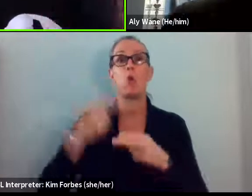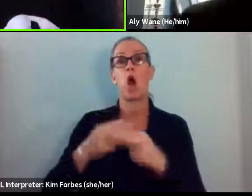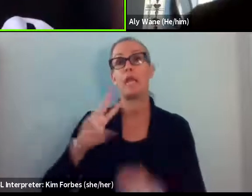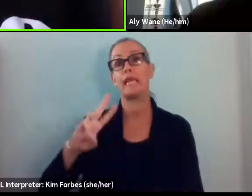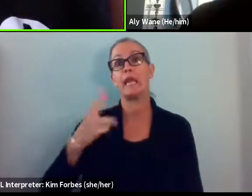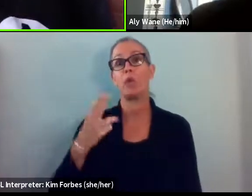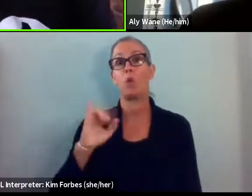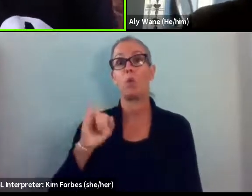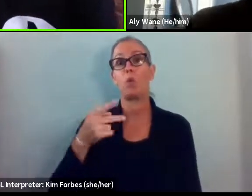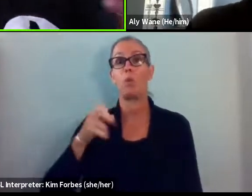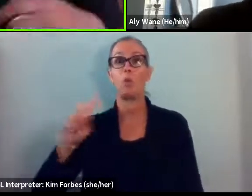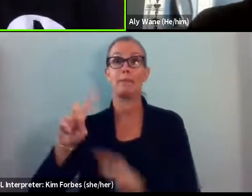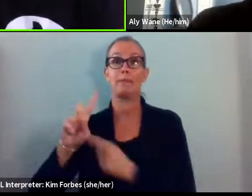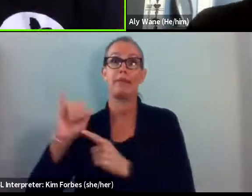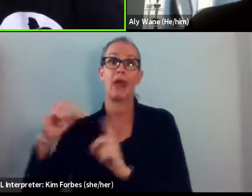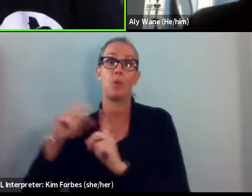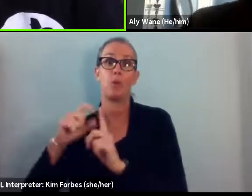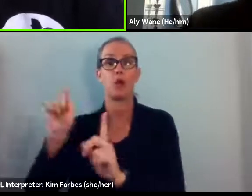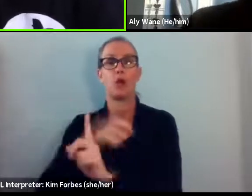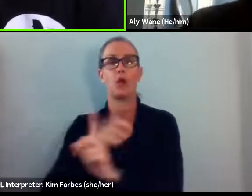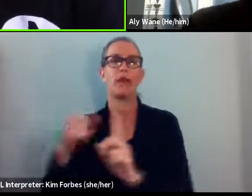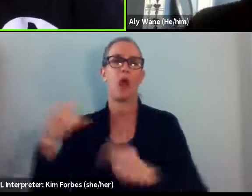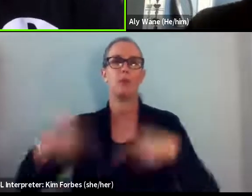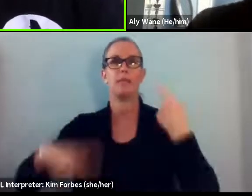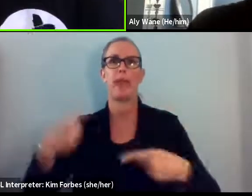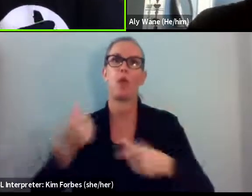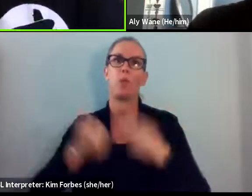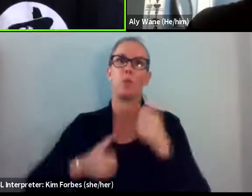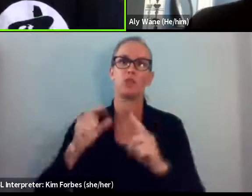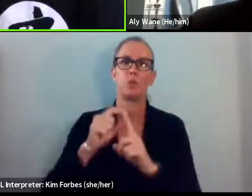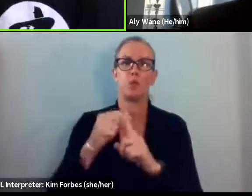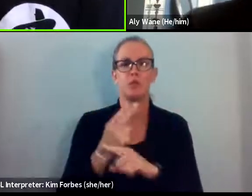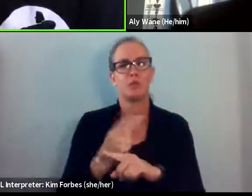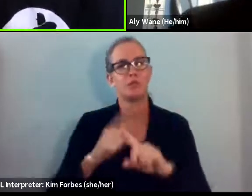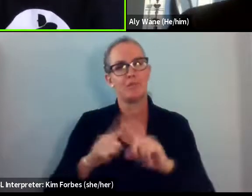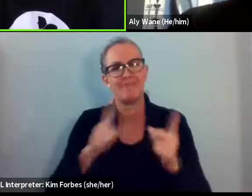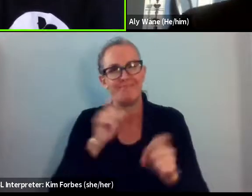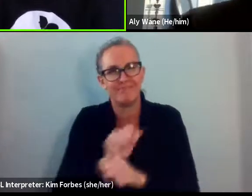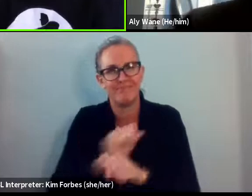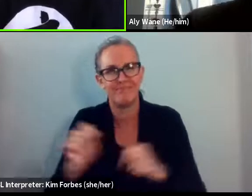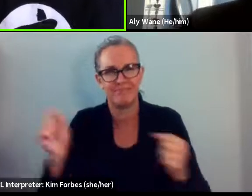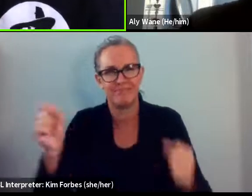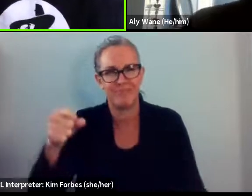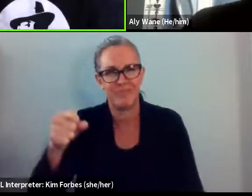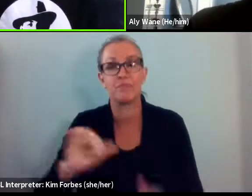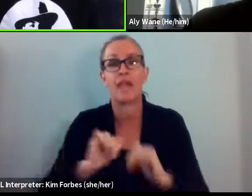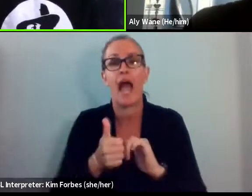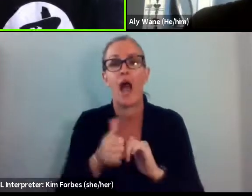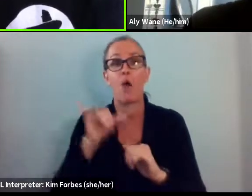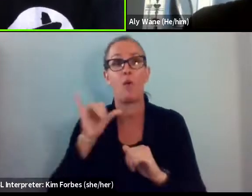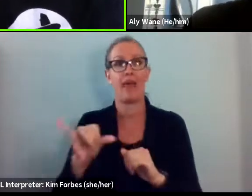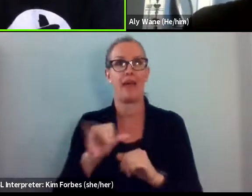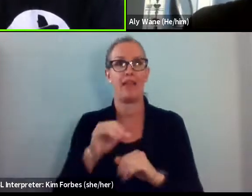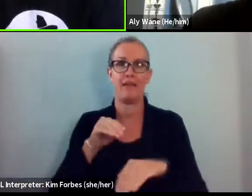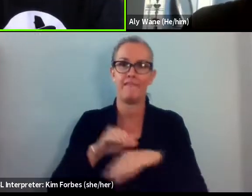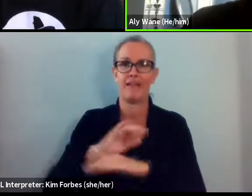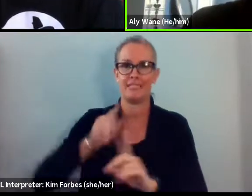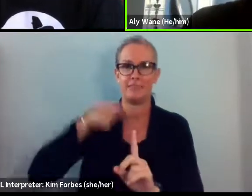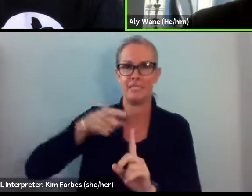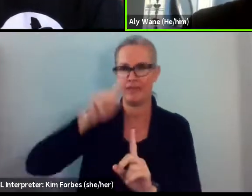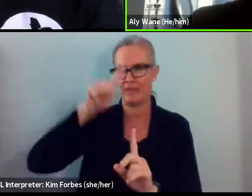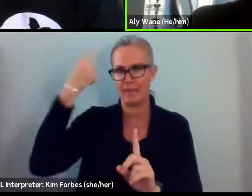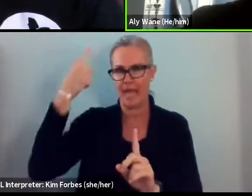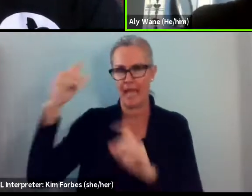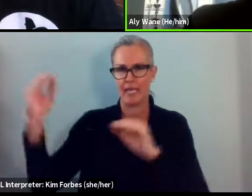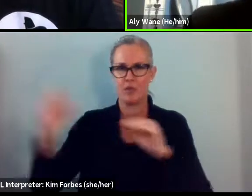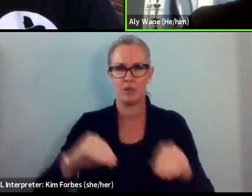whatever, right? There's a big debate about that nonsense. But yeah, how does imperialism affect specifically black immigrants coming to the US? Yeah. And